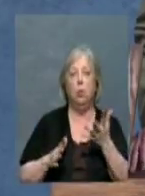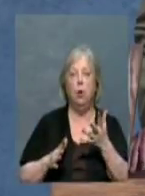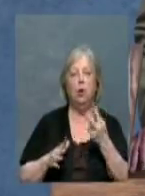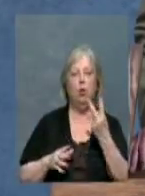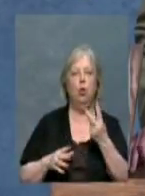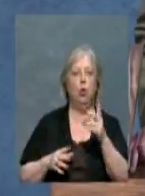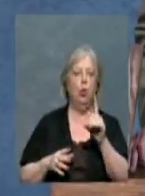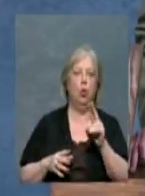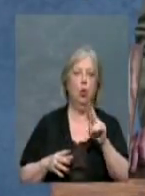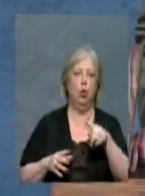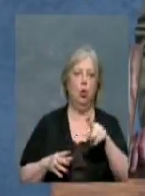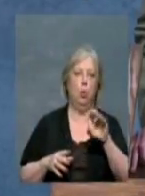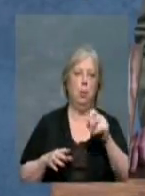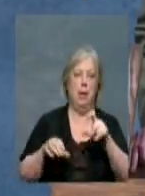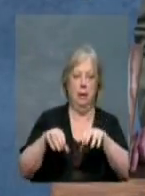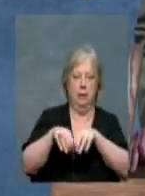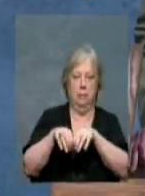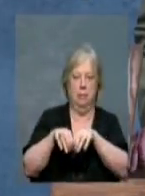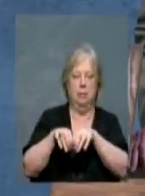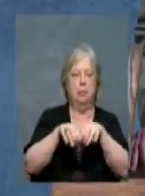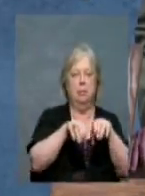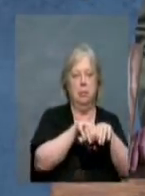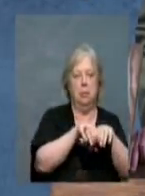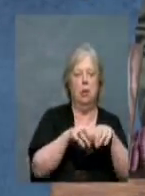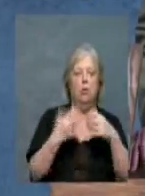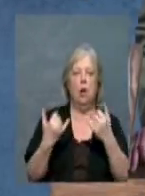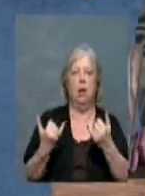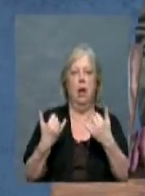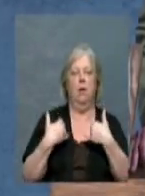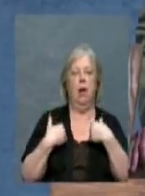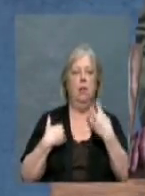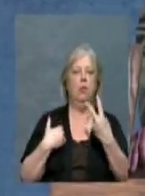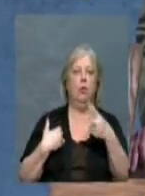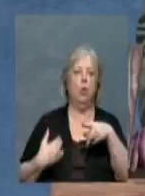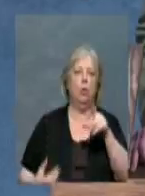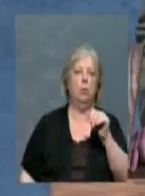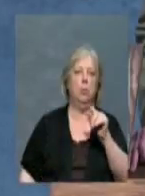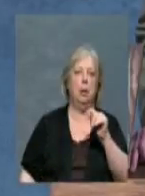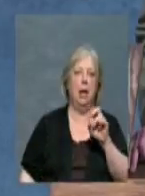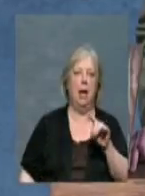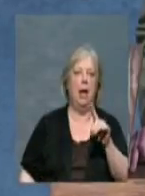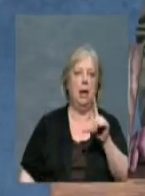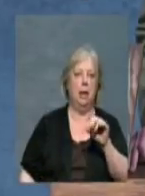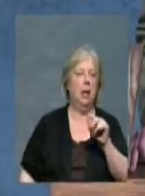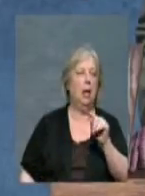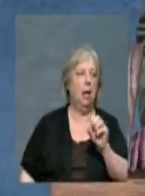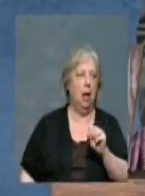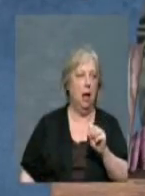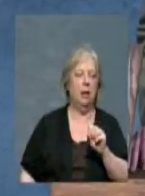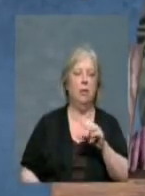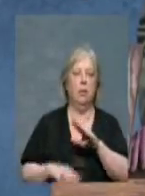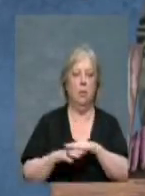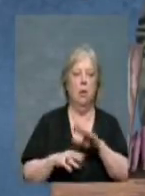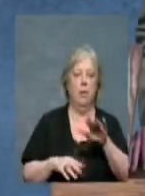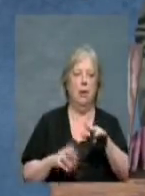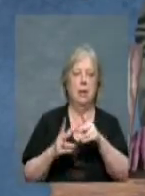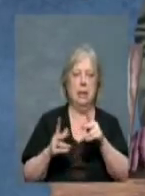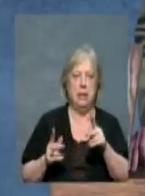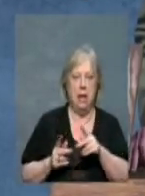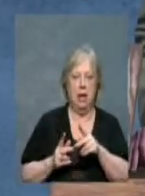duplexes. There are currently two platted lots that make up this site, and the proposal is to